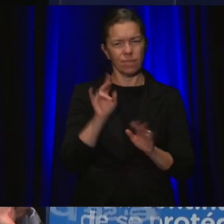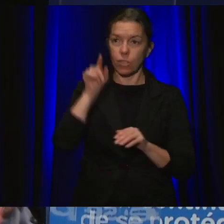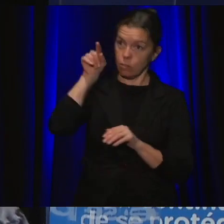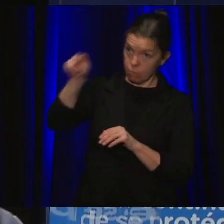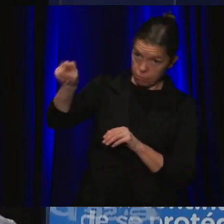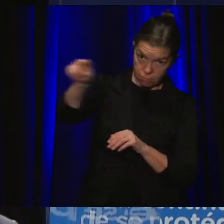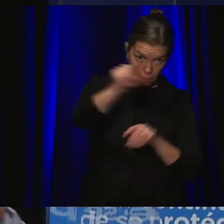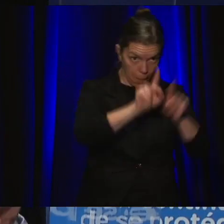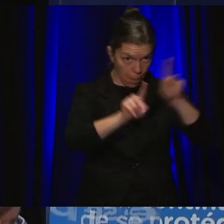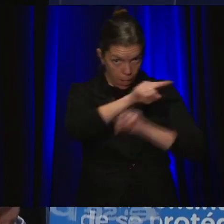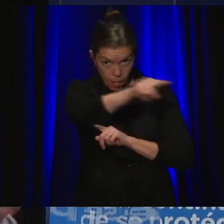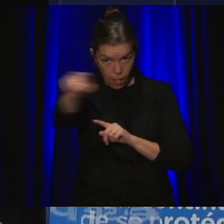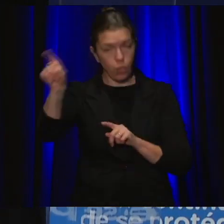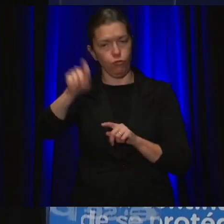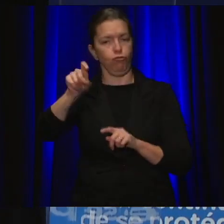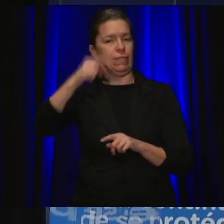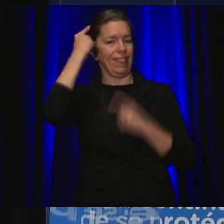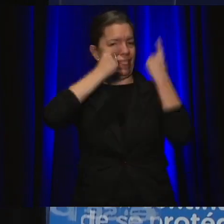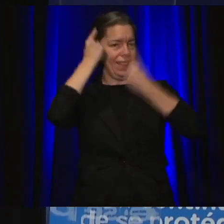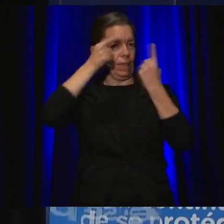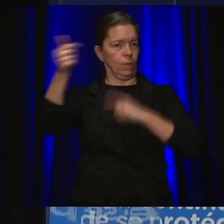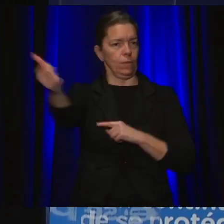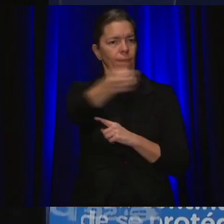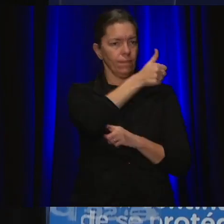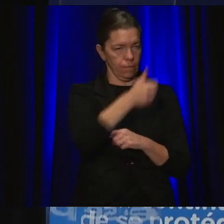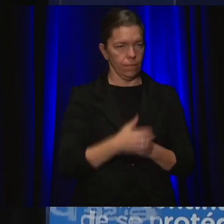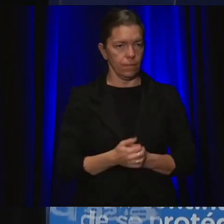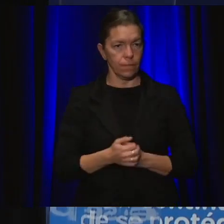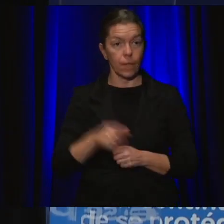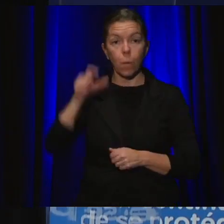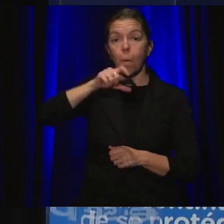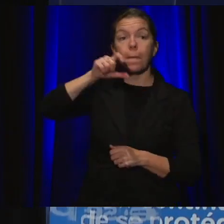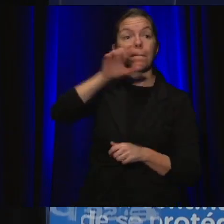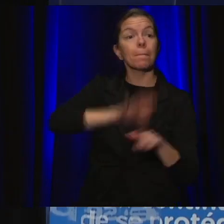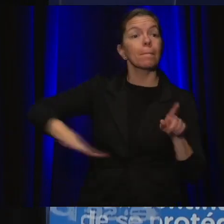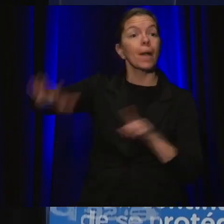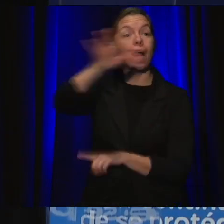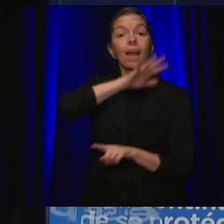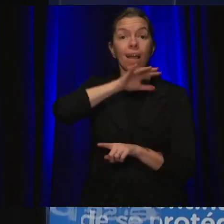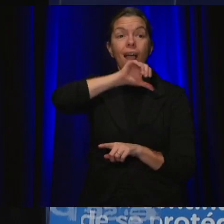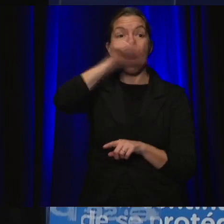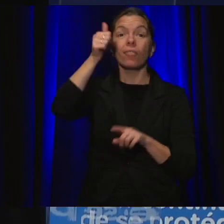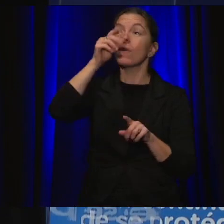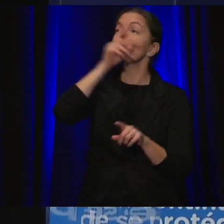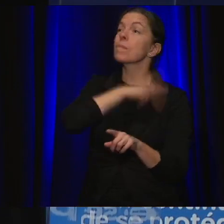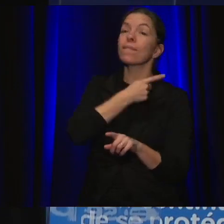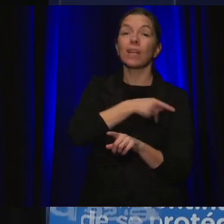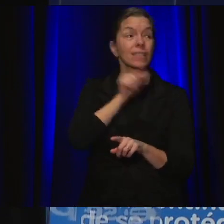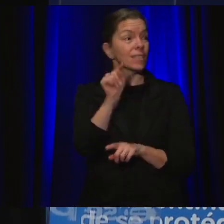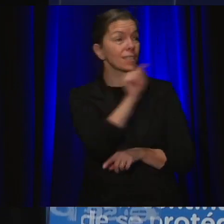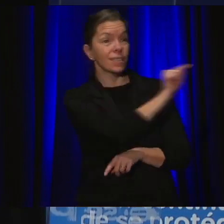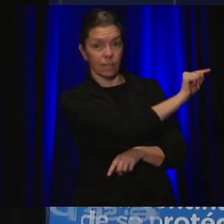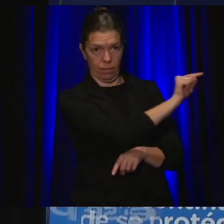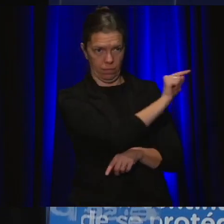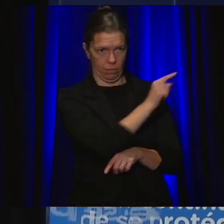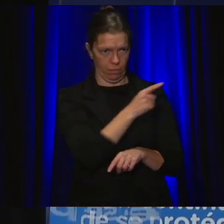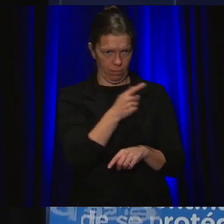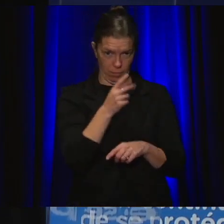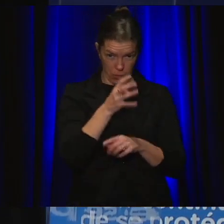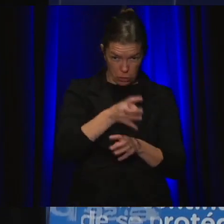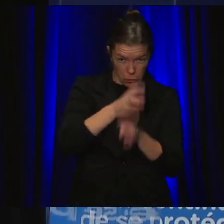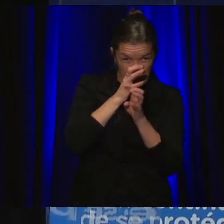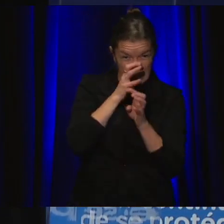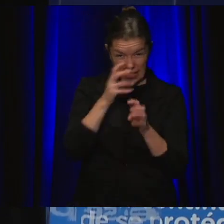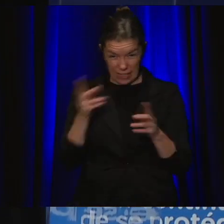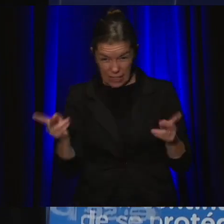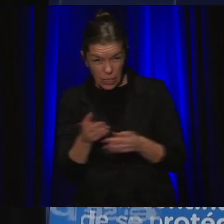provinces, if we look at that, we are the ones who kept most of the passport vaccine everywhere, limits and restaurants.